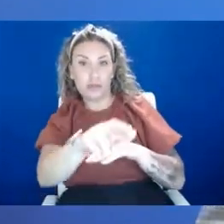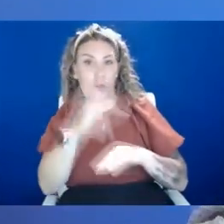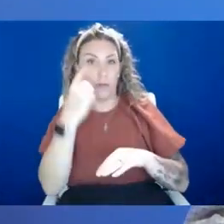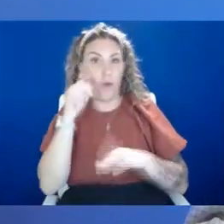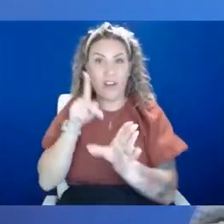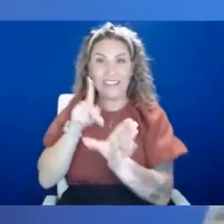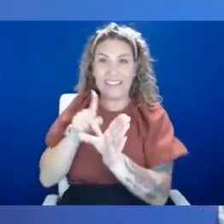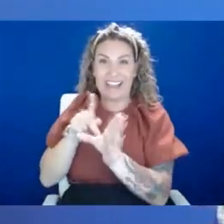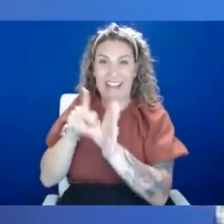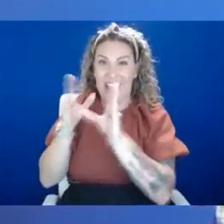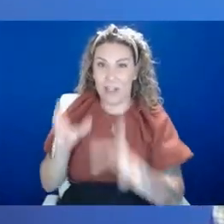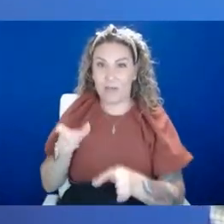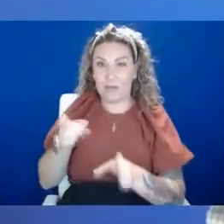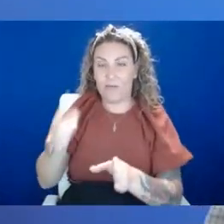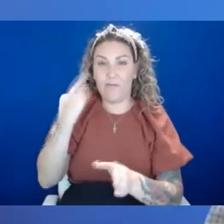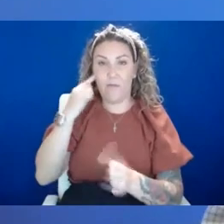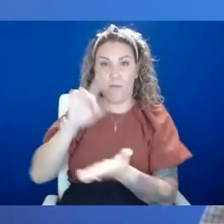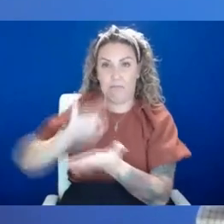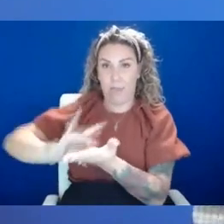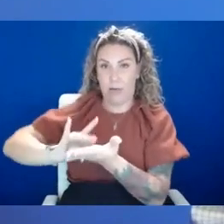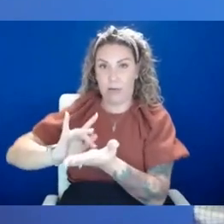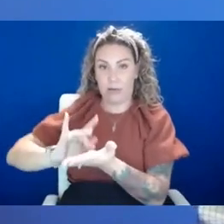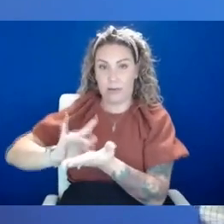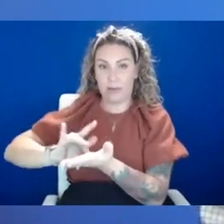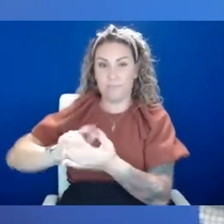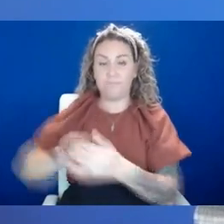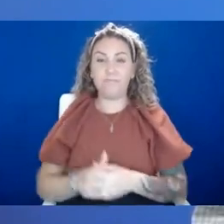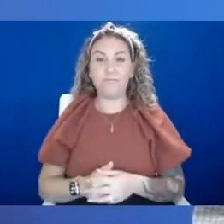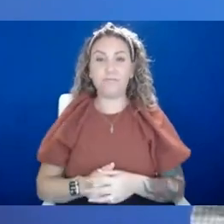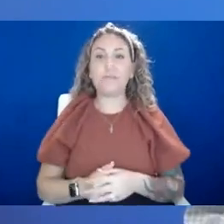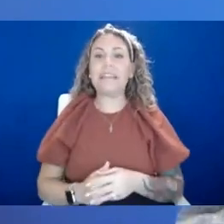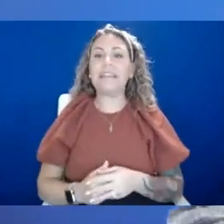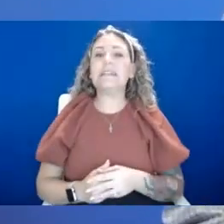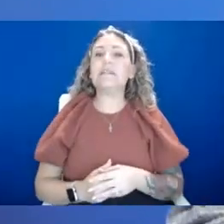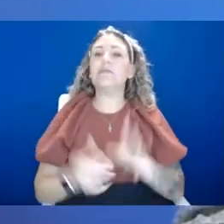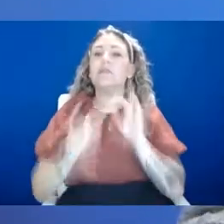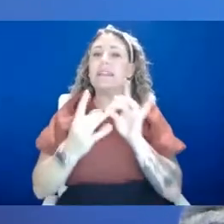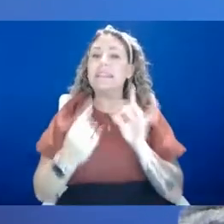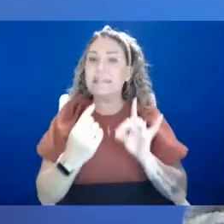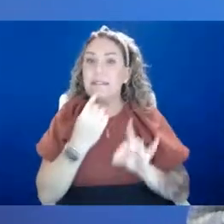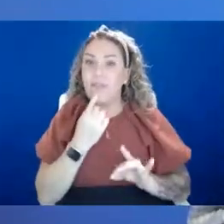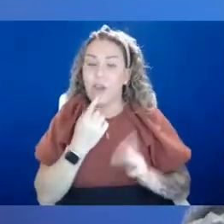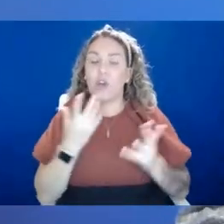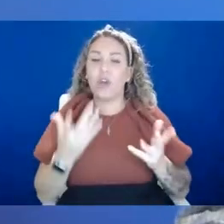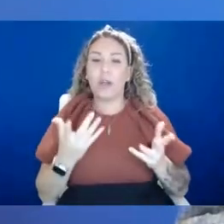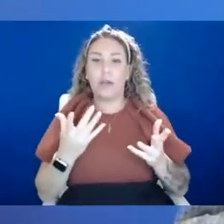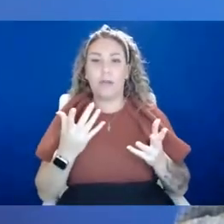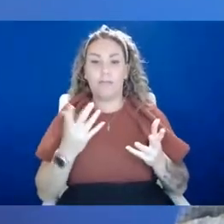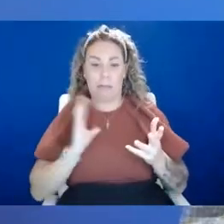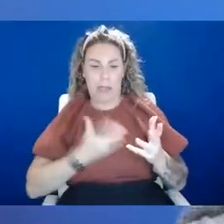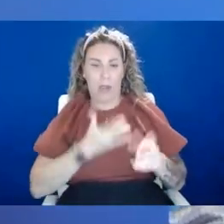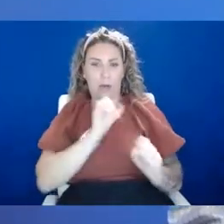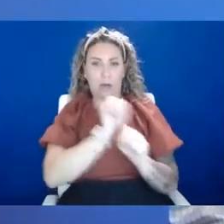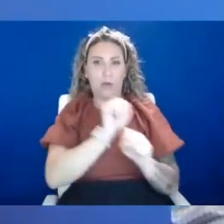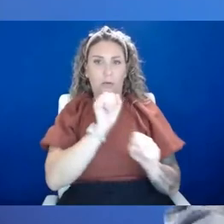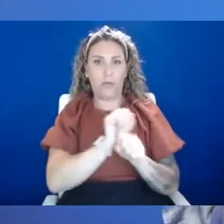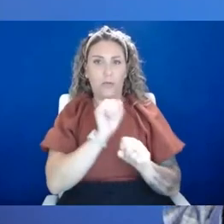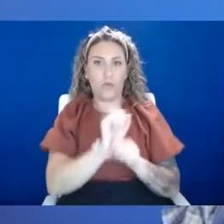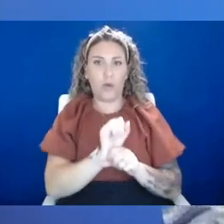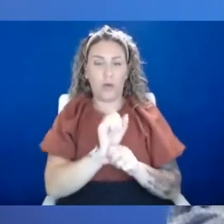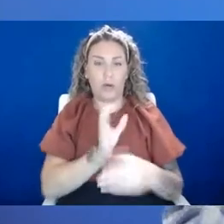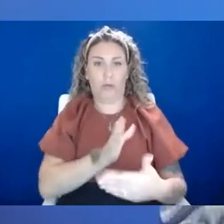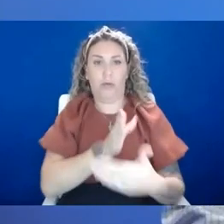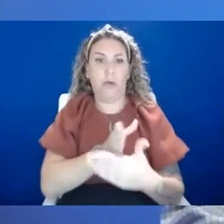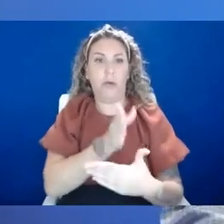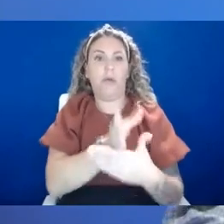medication is due to the severity of the anxiety. Is, is our work being compromised by the child's anxiety is so